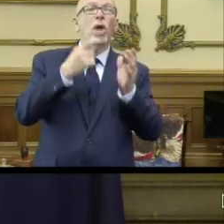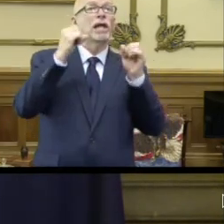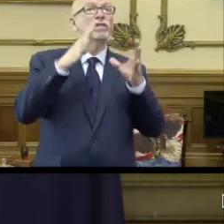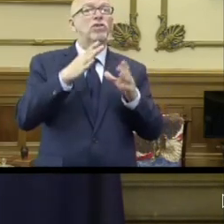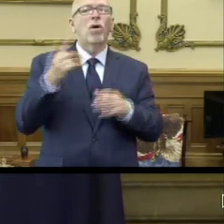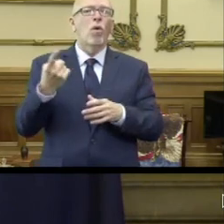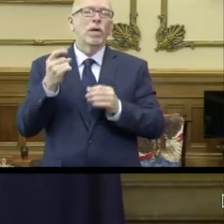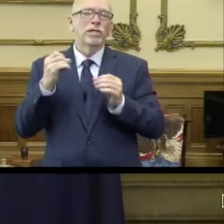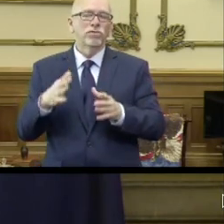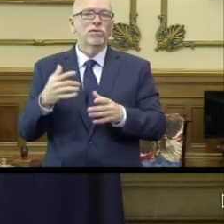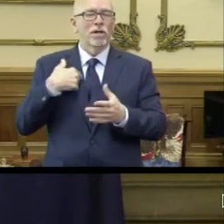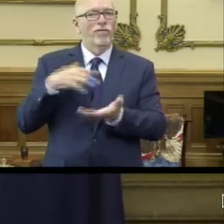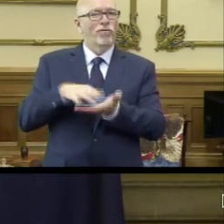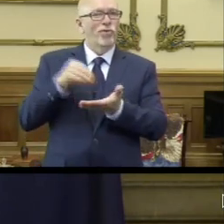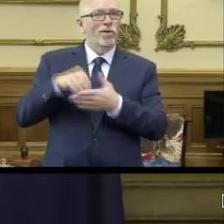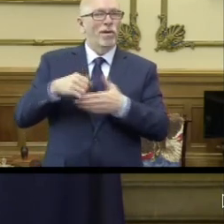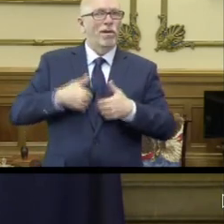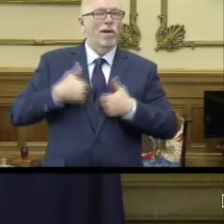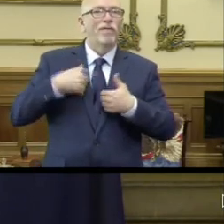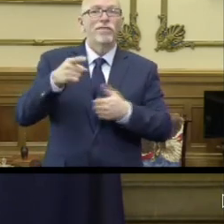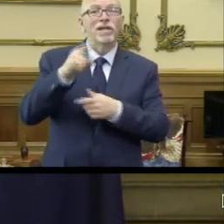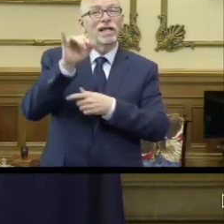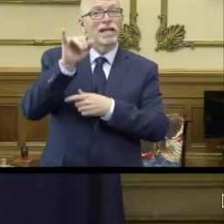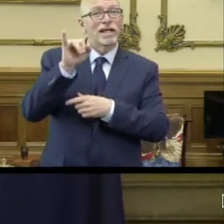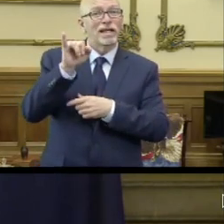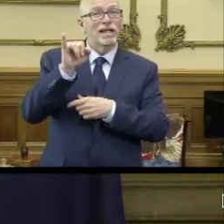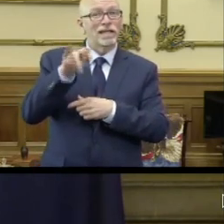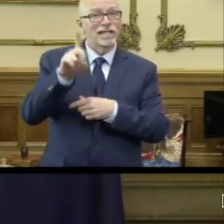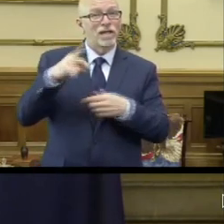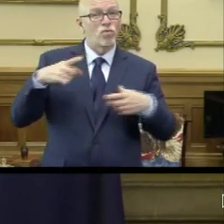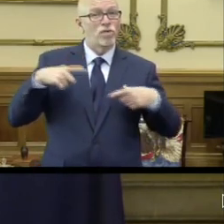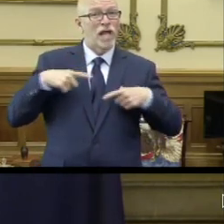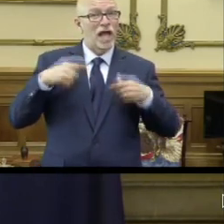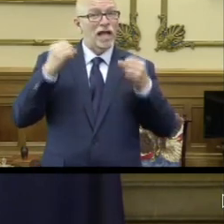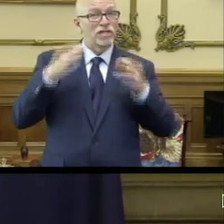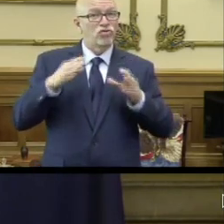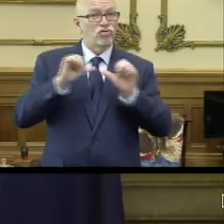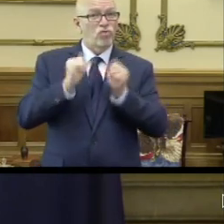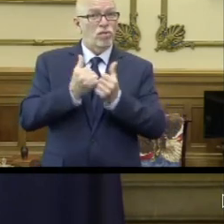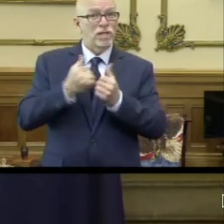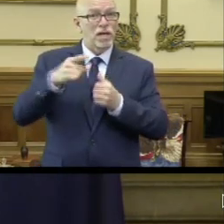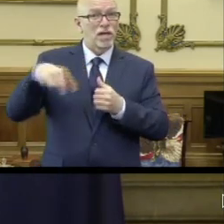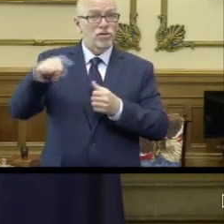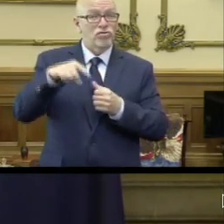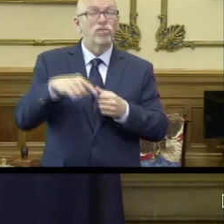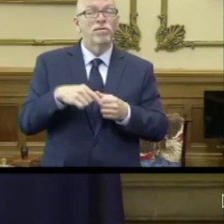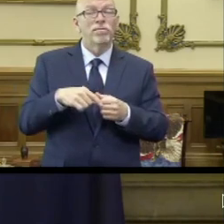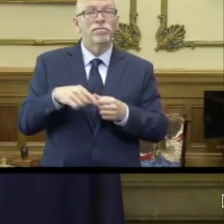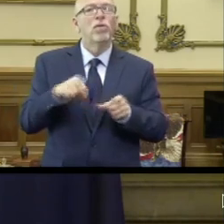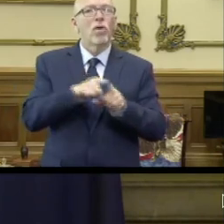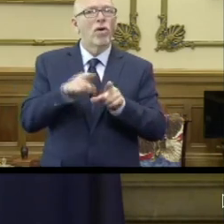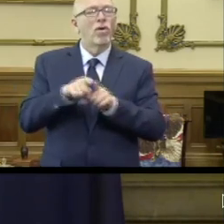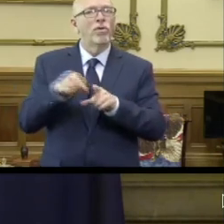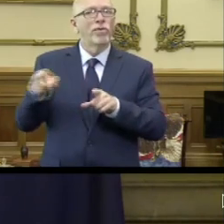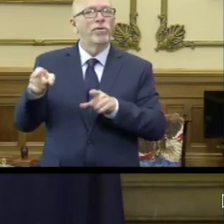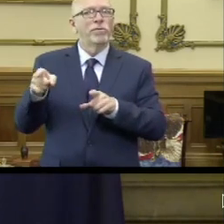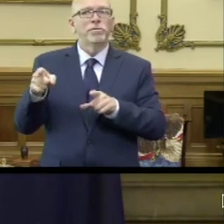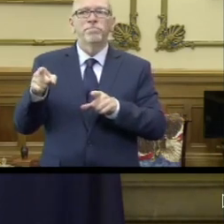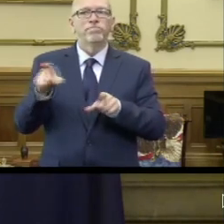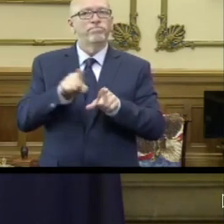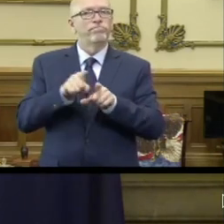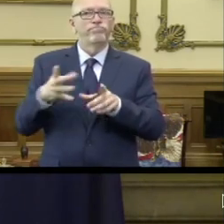I've come to learn in life. And the Indiana Retired Teachers Association also has stepped back up